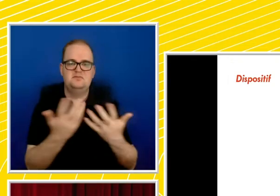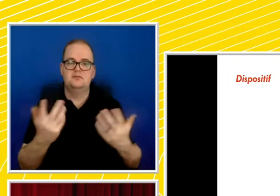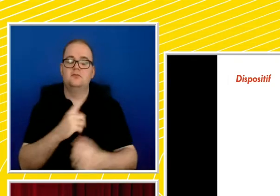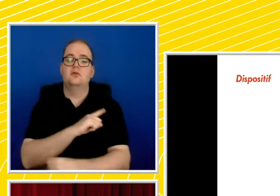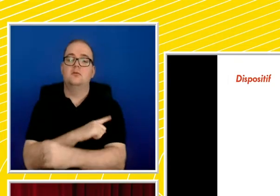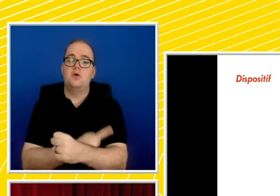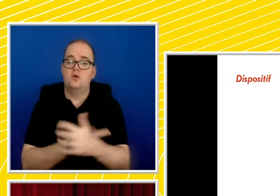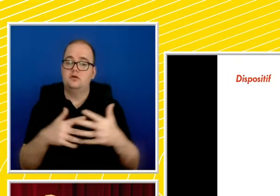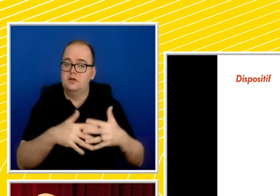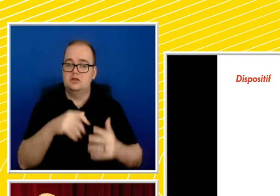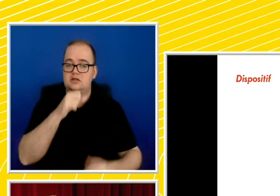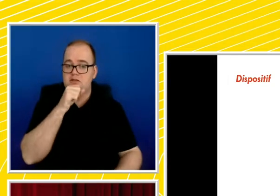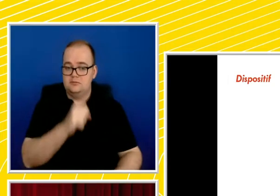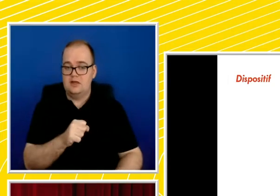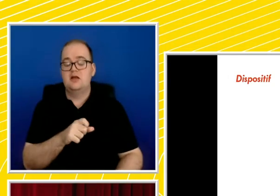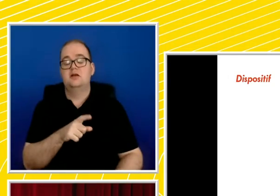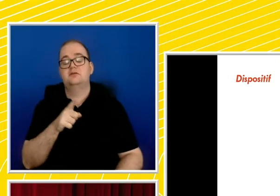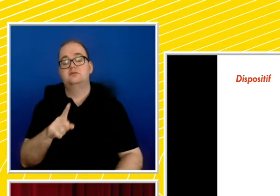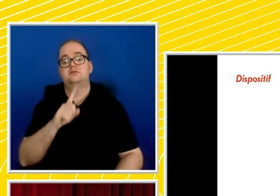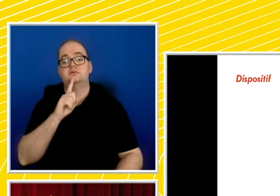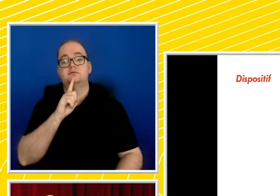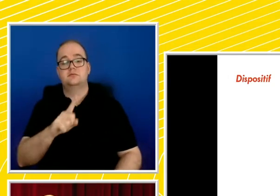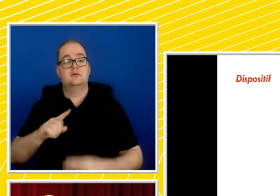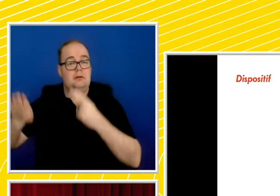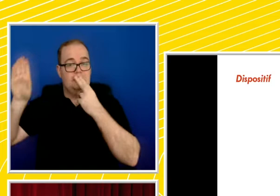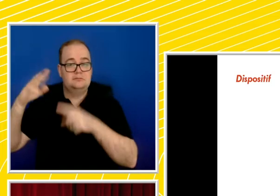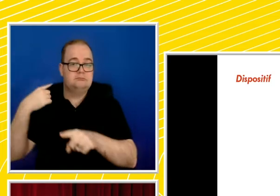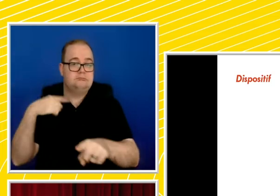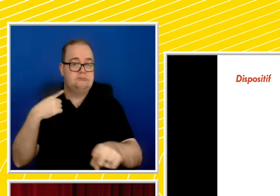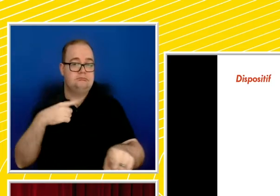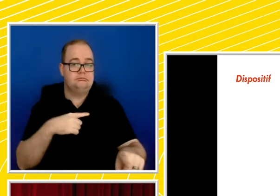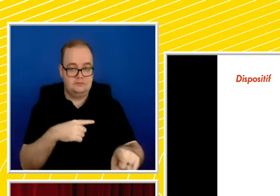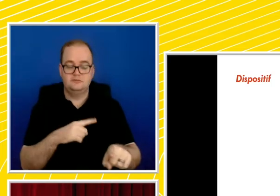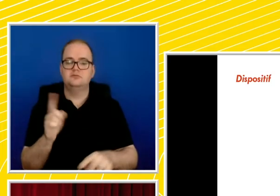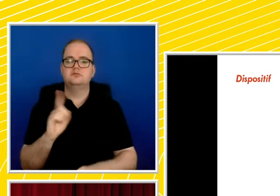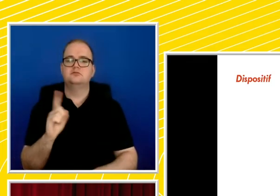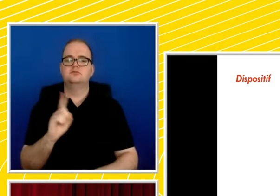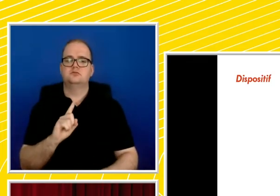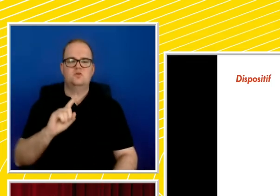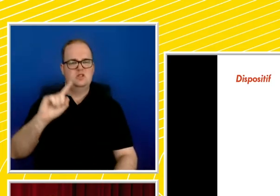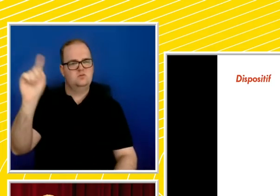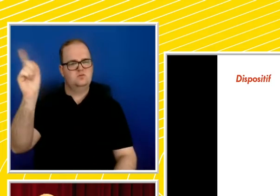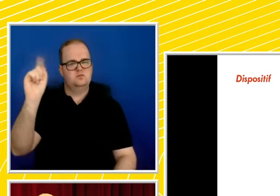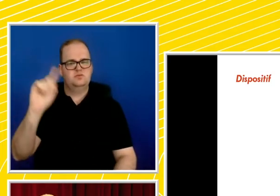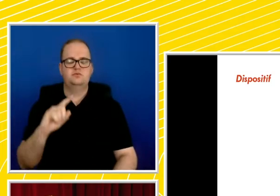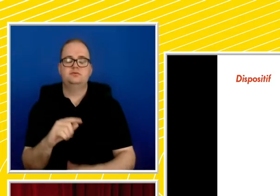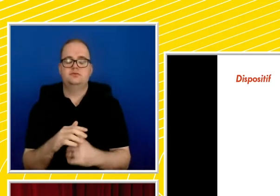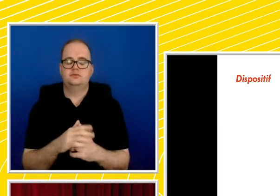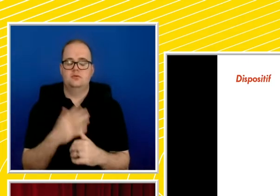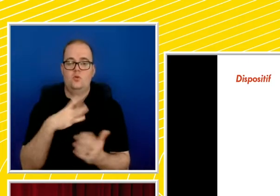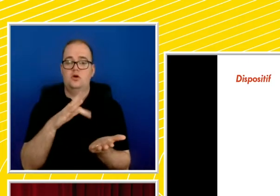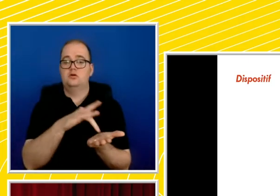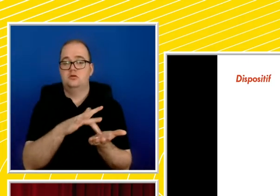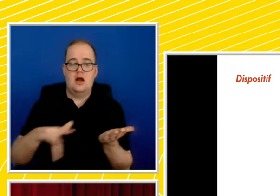Zygmunt Bauman formulates the Holocaust ultimately as the extreme formulation of modernity in its solid form, which involves the removing of